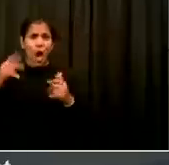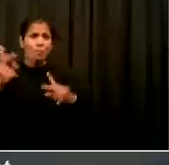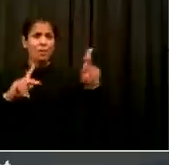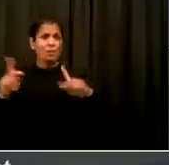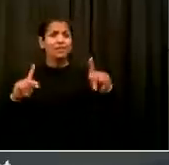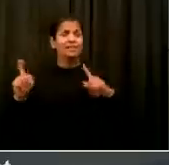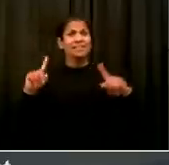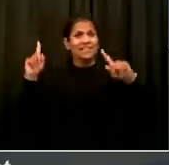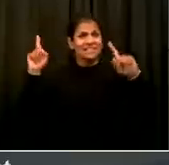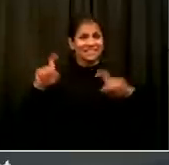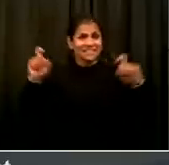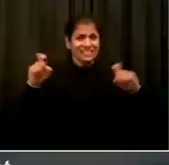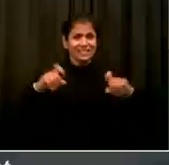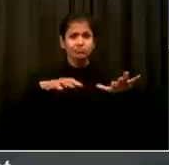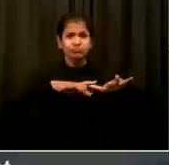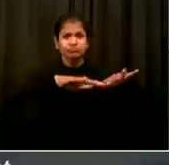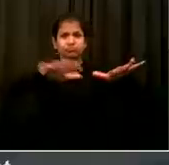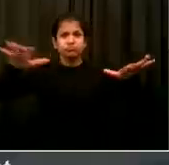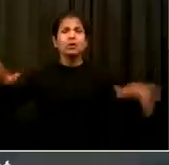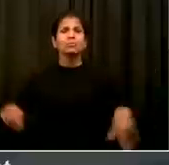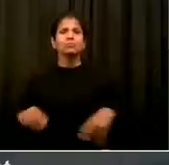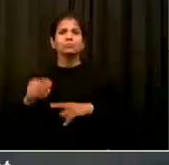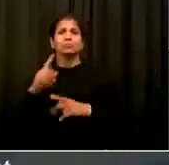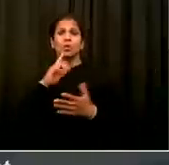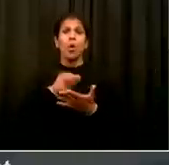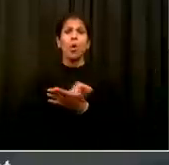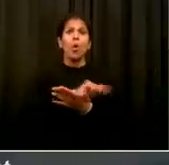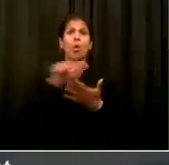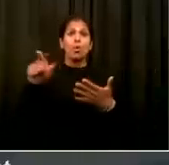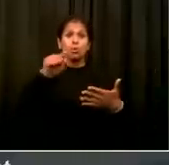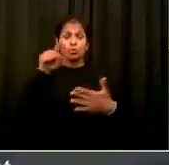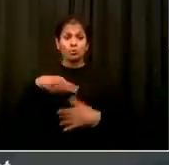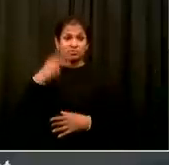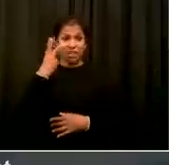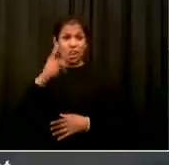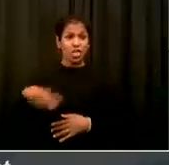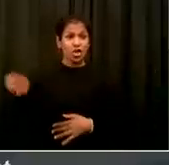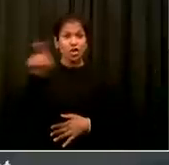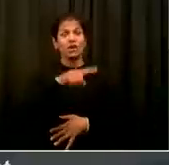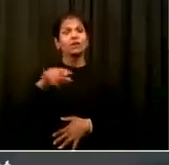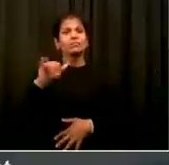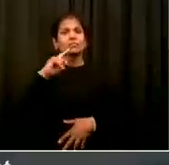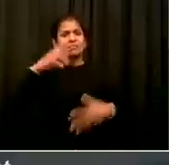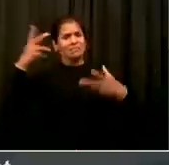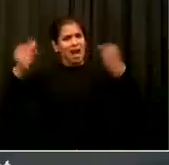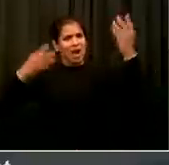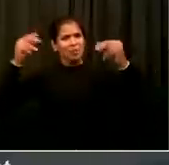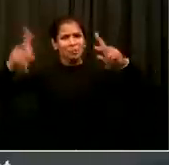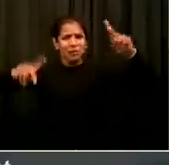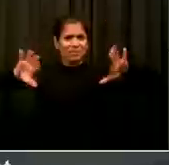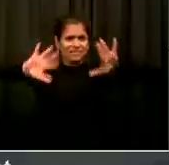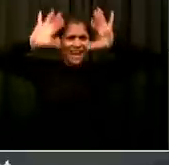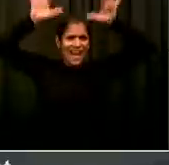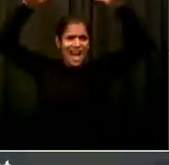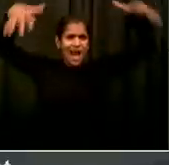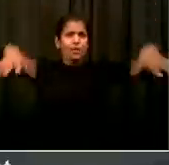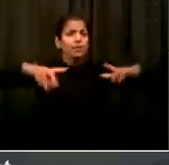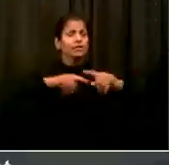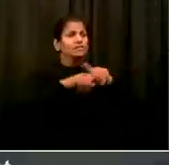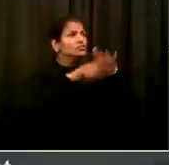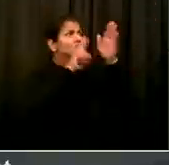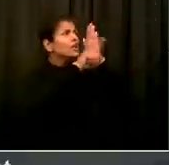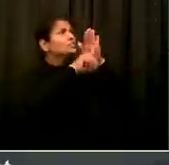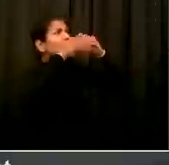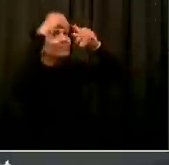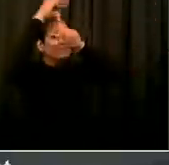enforcement agents have been out, you've had a tremendous grassroots outreach by all of them.